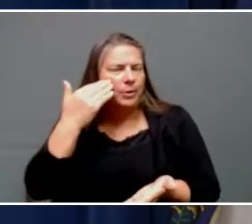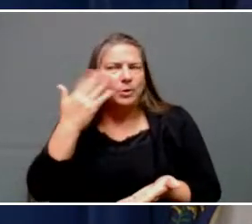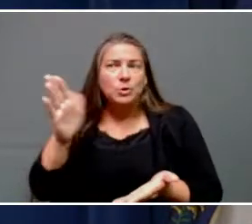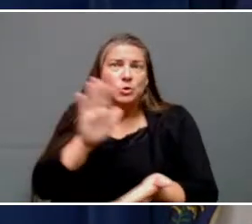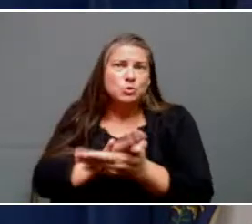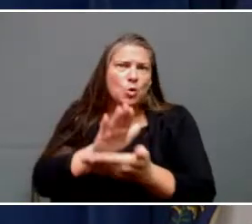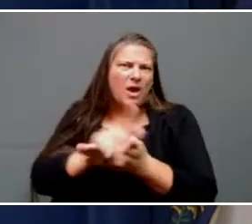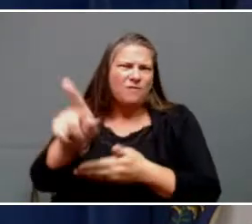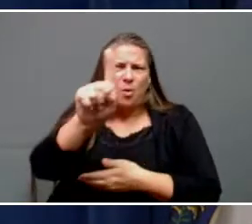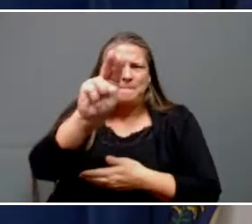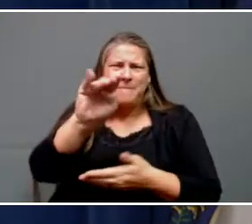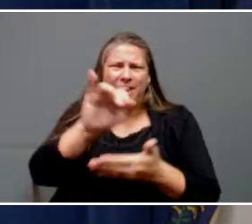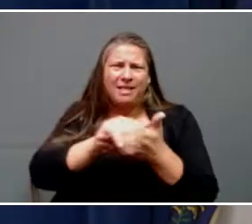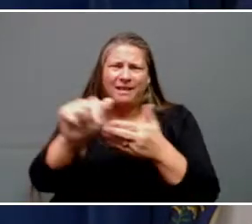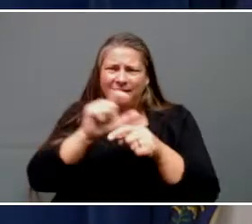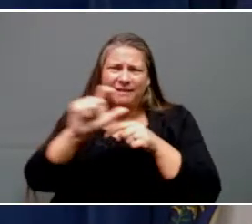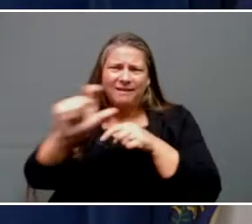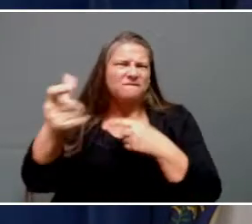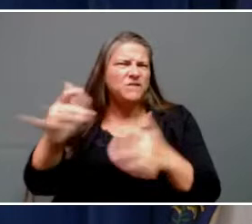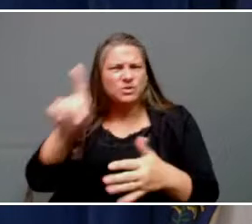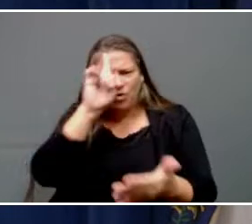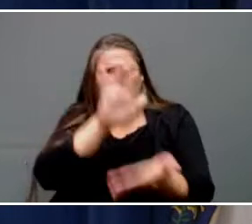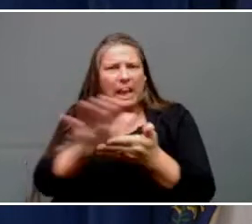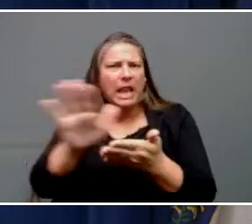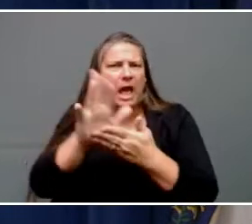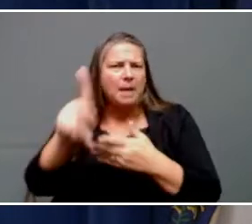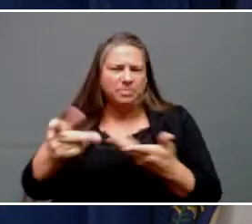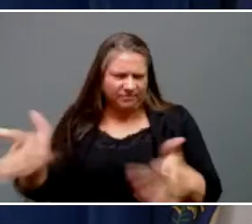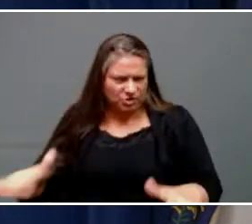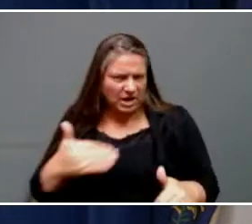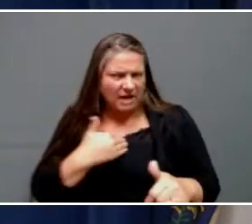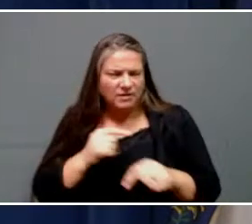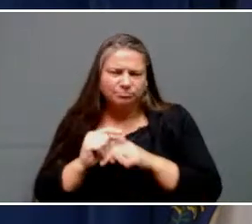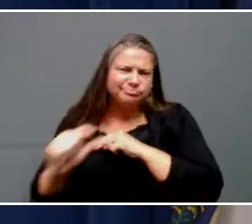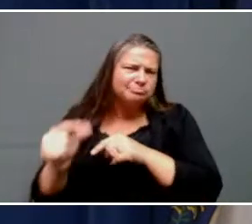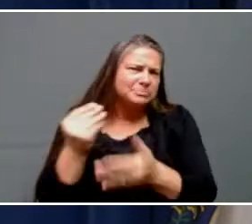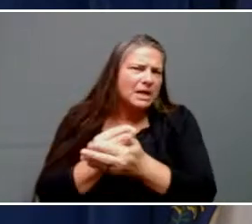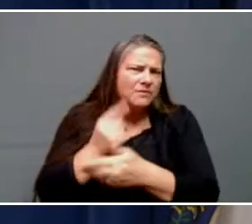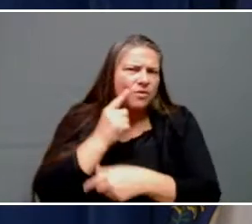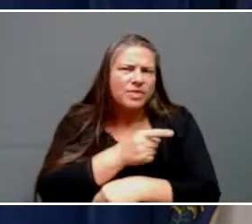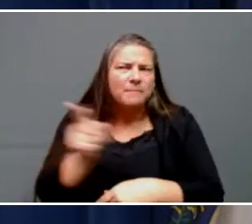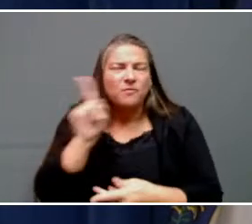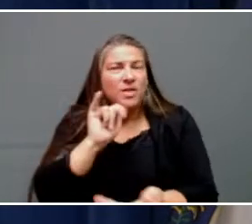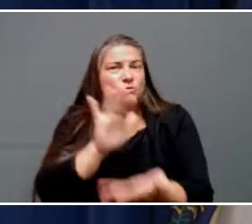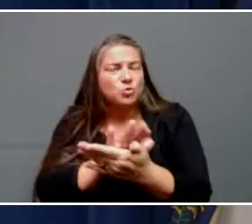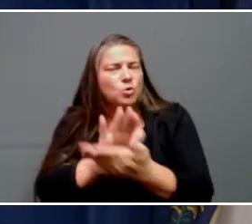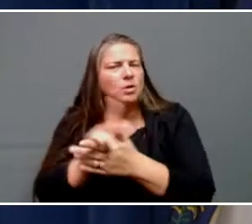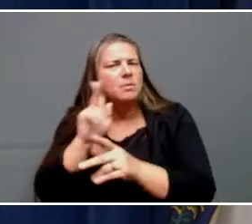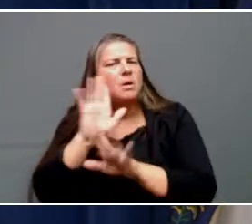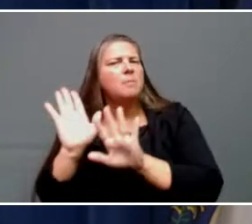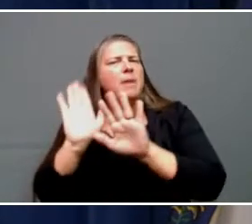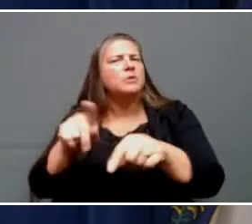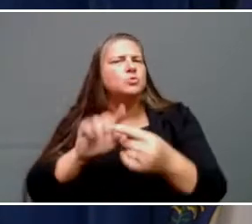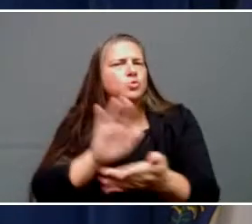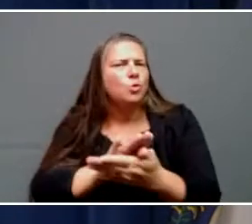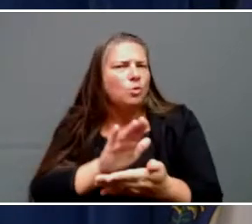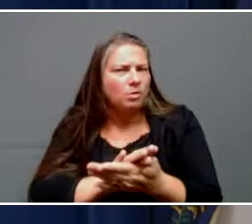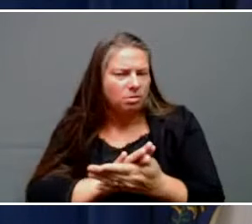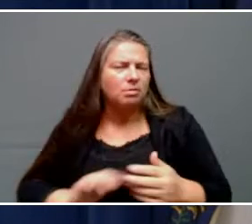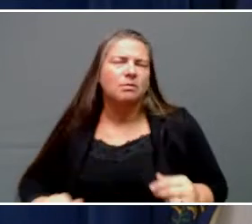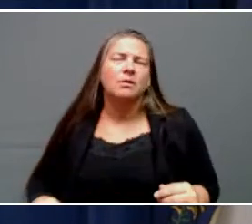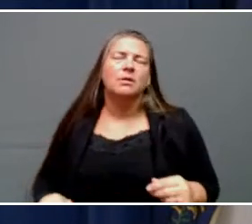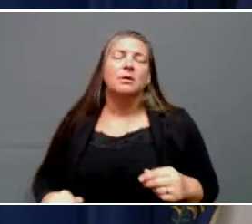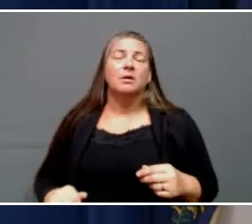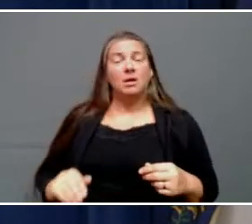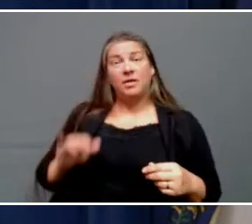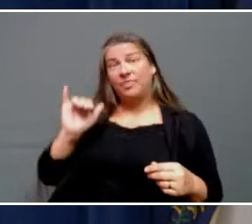already obligated for the cleaning that was done in the schools that that they're going to be able to go back into. And a portion of that bill is